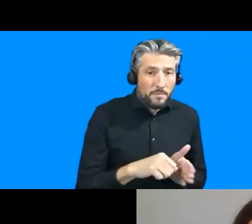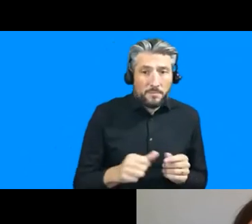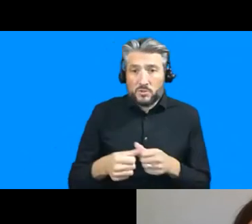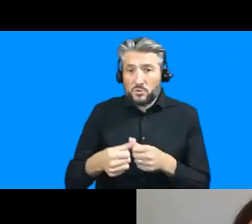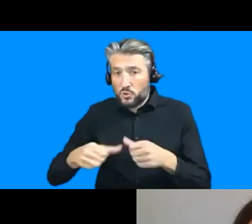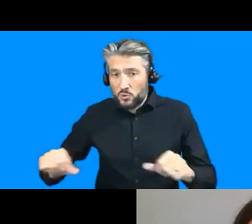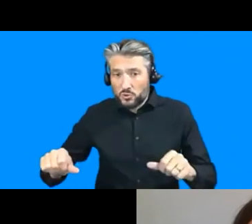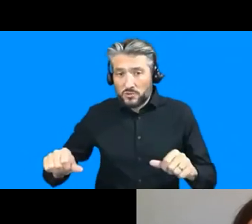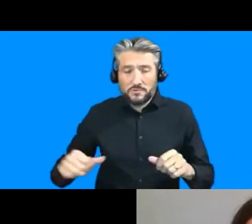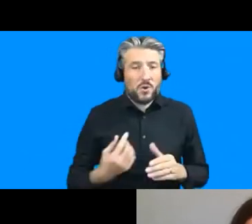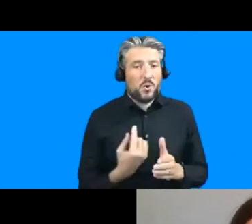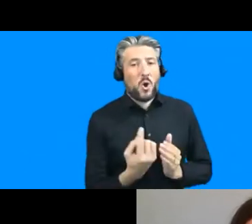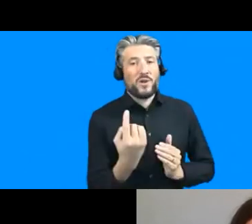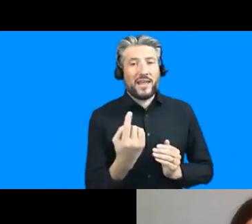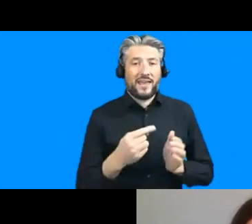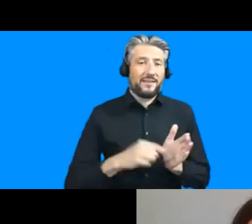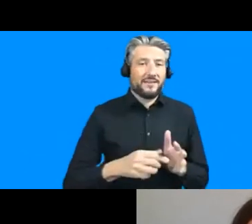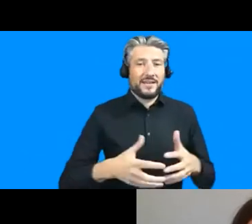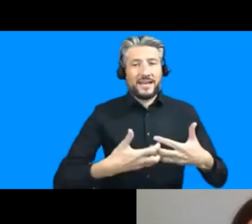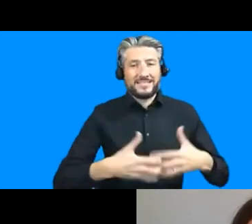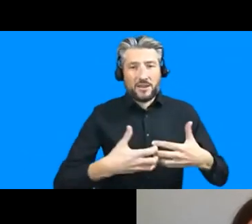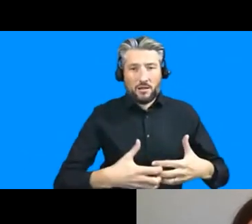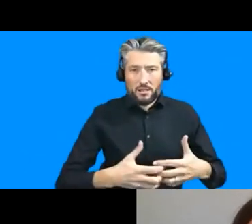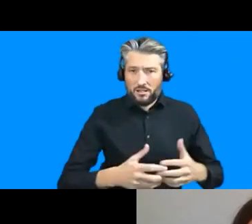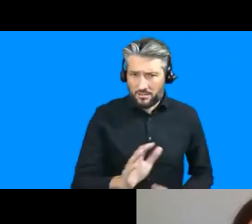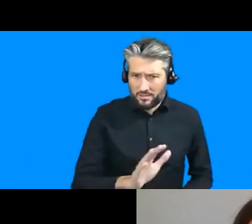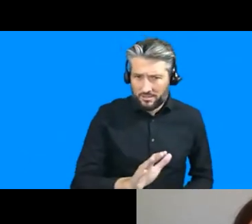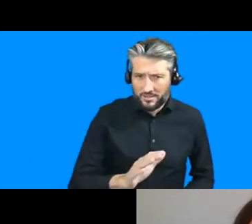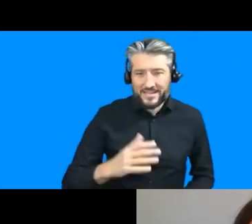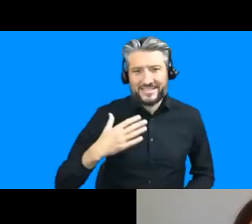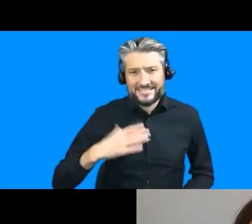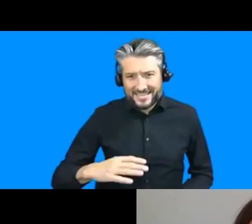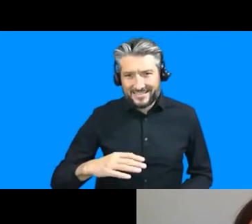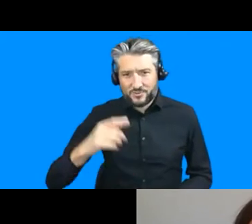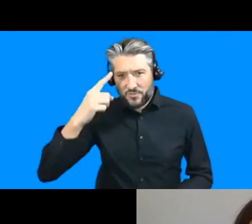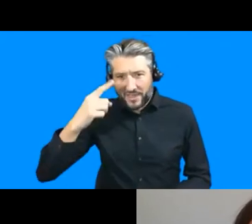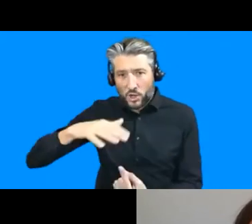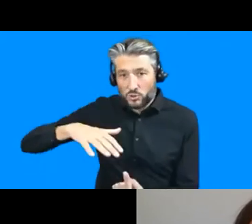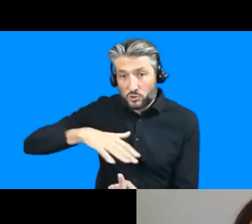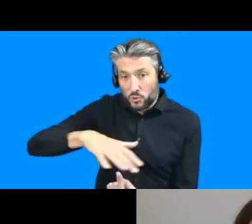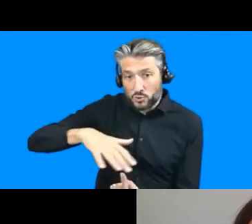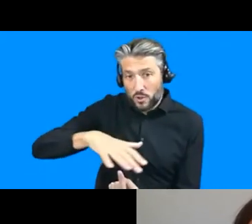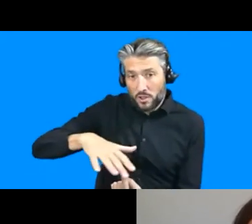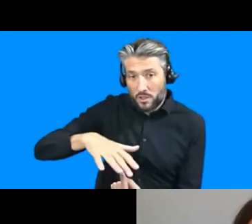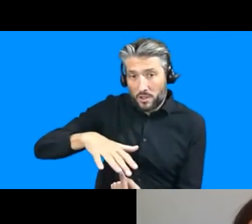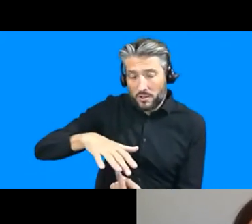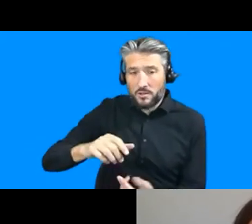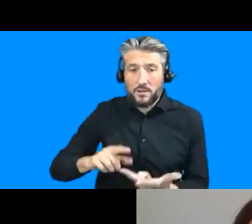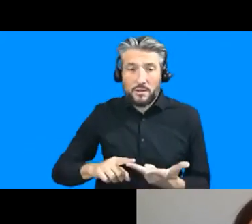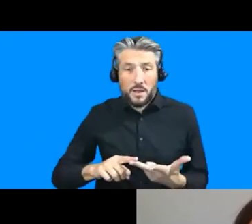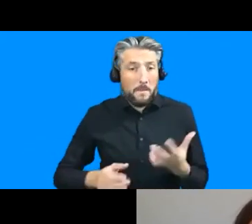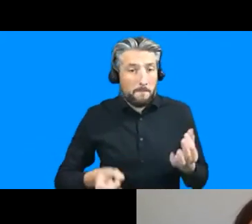um the technical needs to go along with the social and to be understood in that way and to be understood along with the political